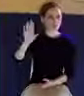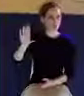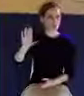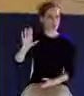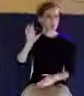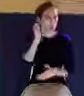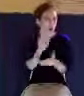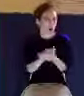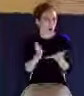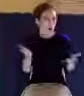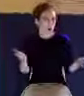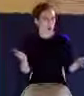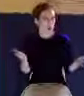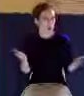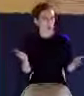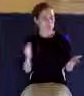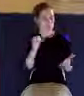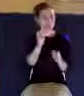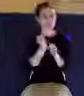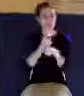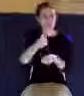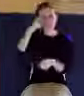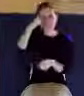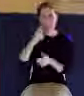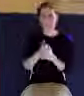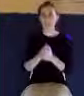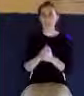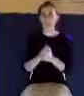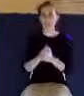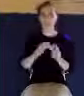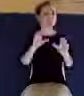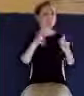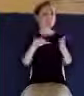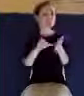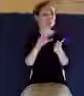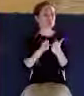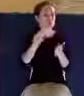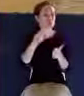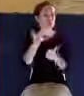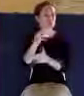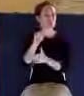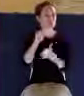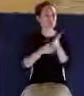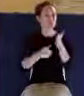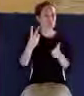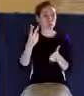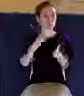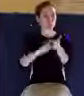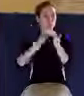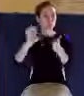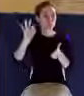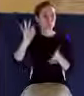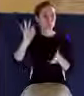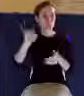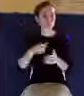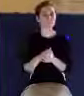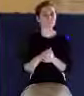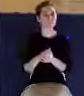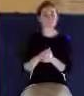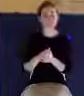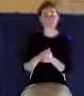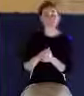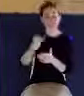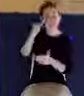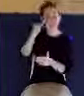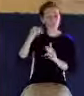You're going to love the people. Look, just take a little trip with me. Look in 1 John 2, look down at verse number 9. He that saith he is in the light and